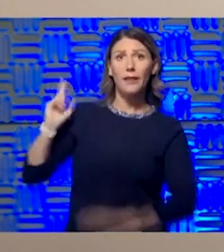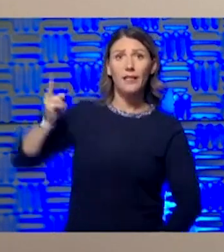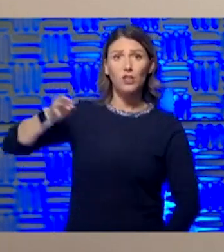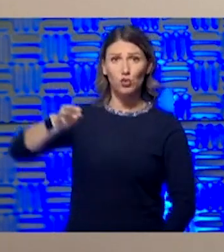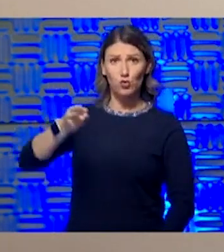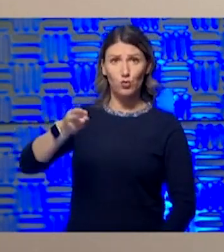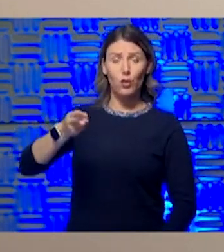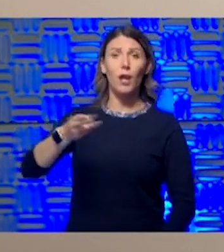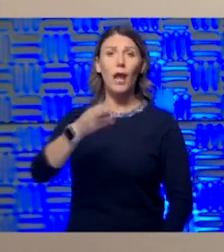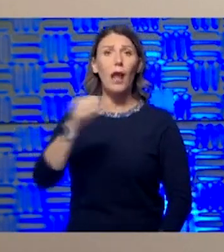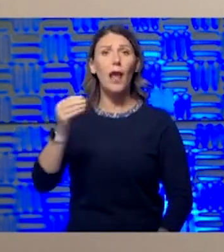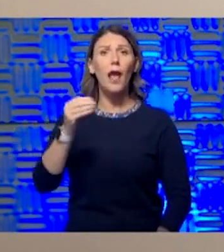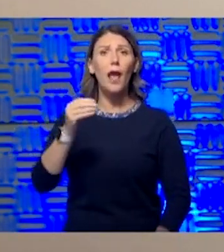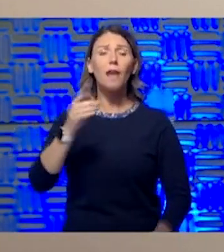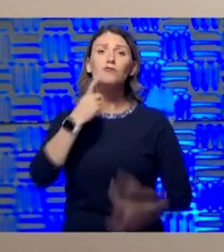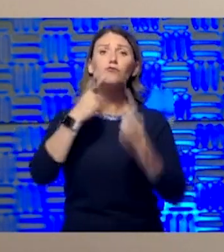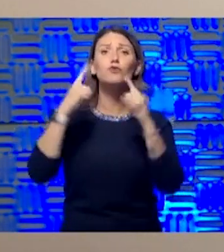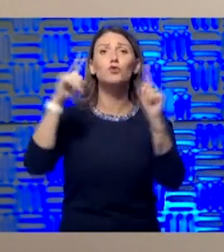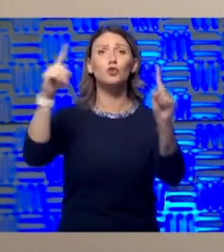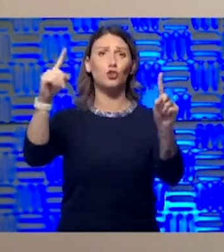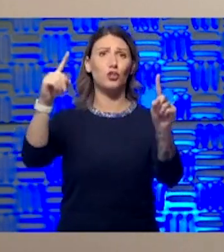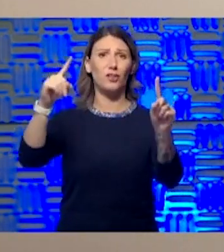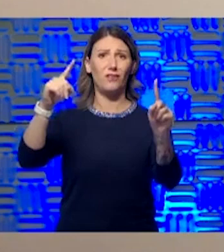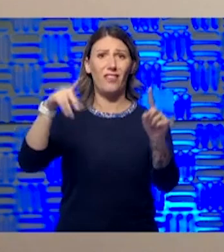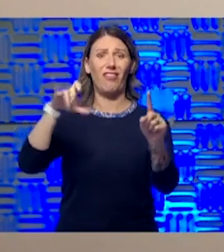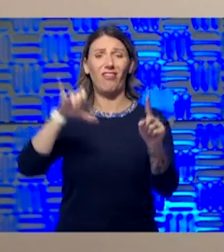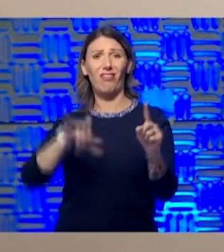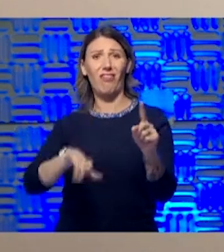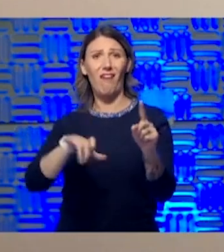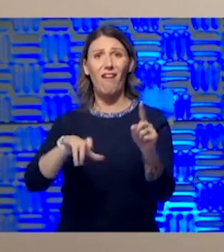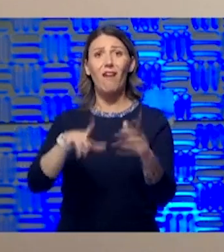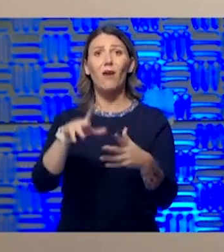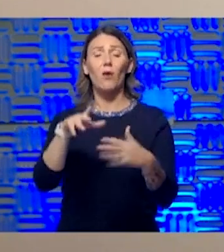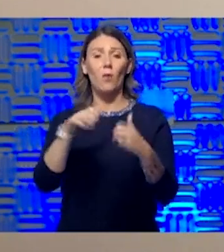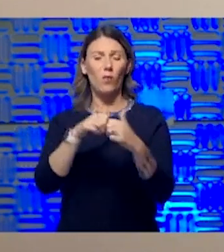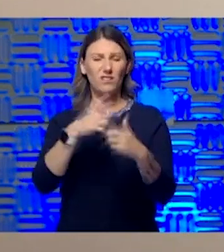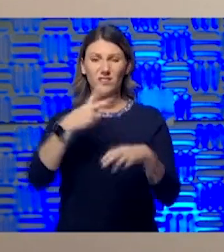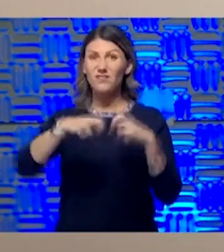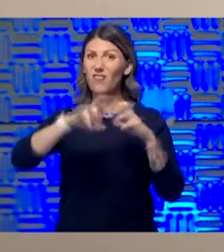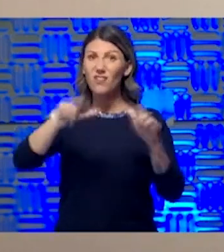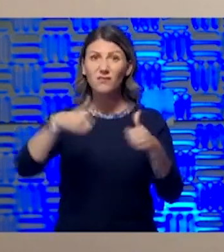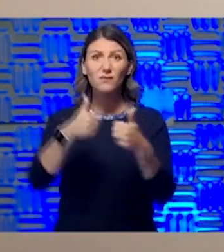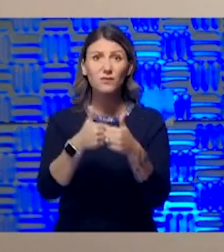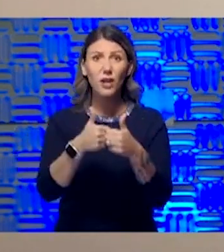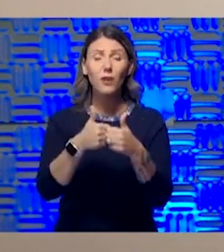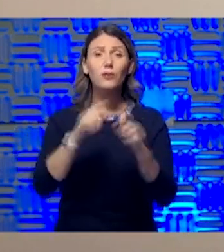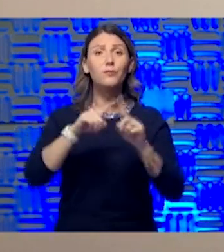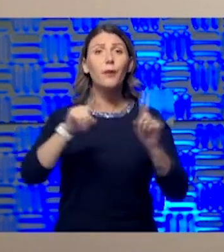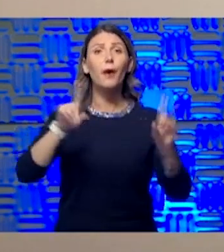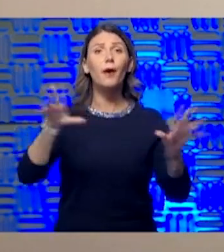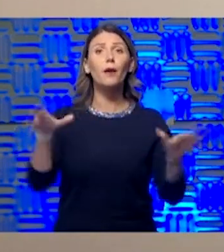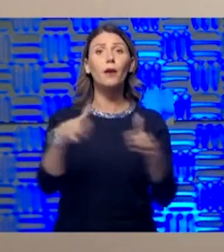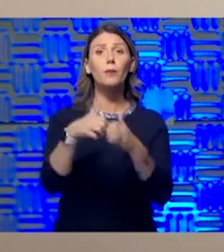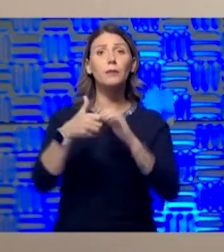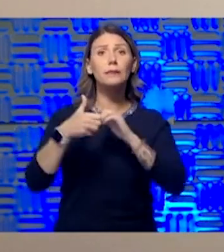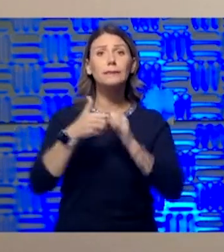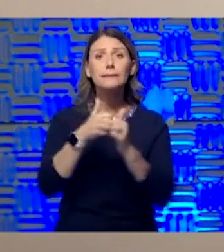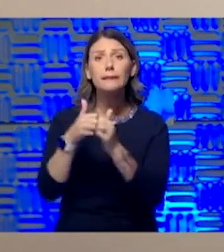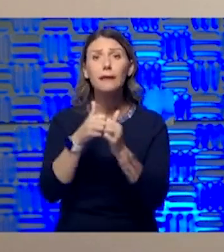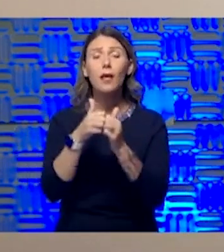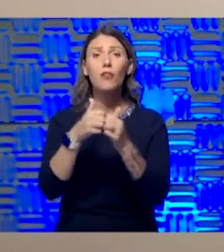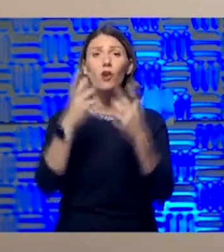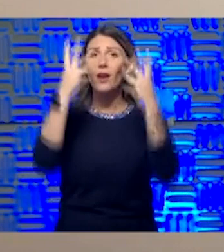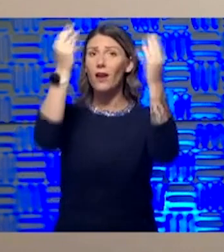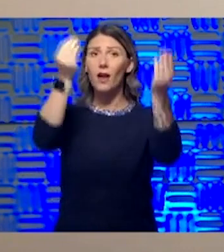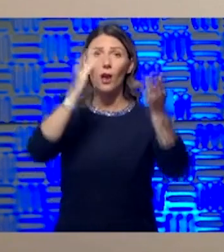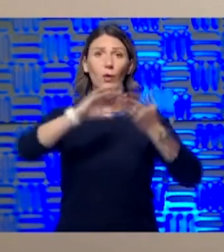achieving equity a tough challenge. But I think working together and really getting out there in the community is important